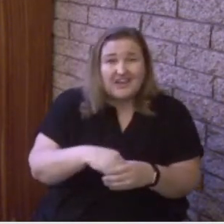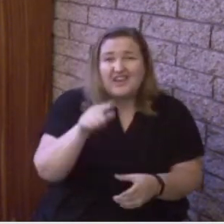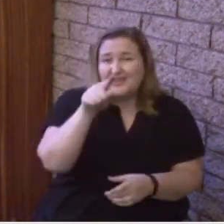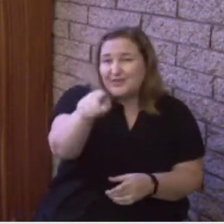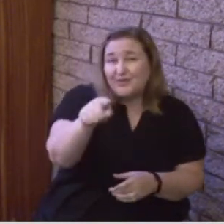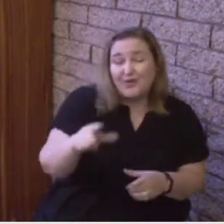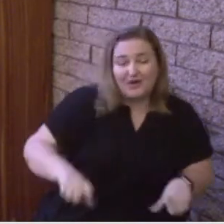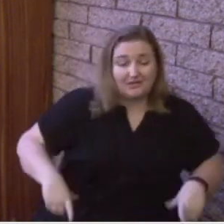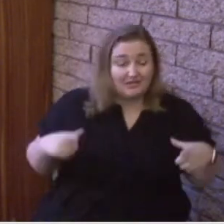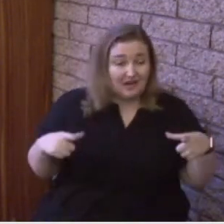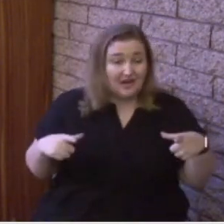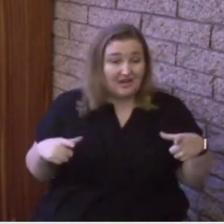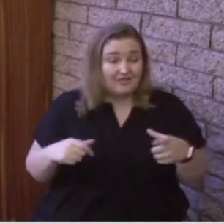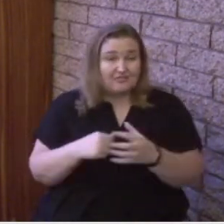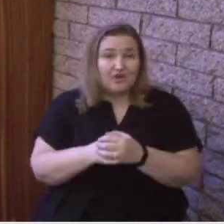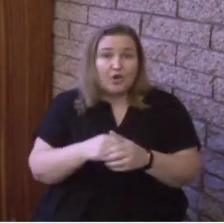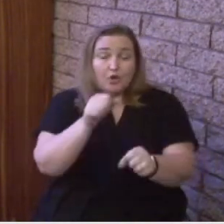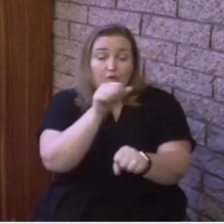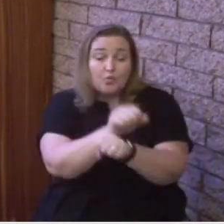the life of believers.